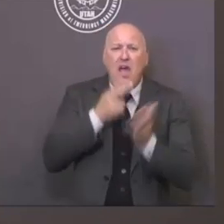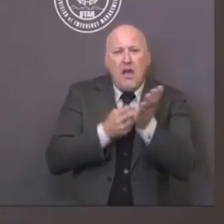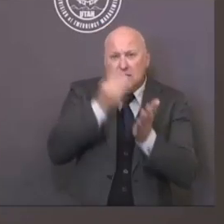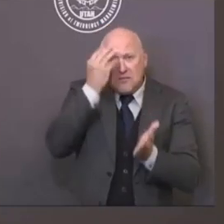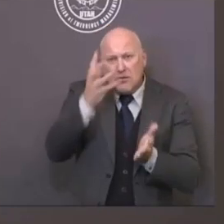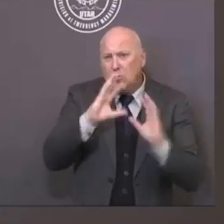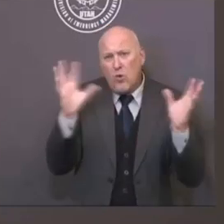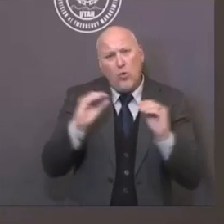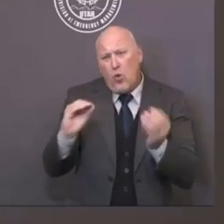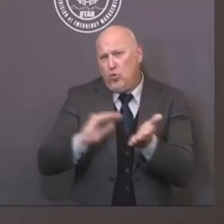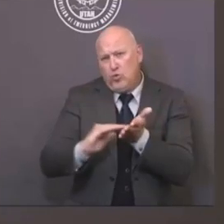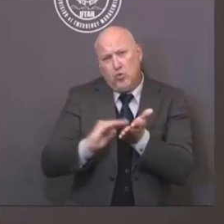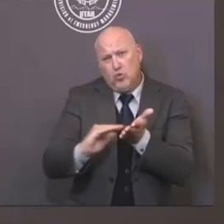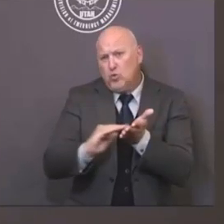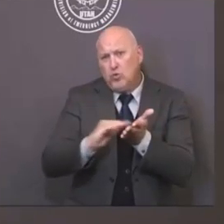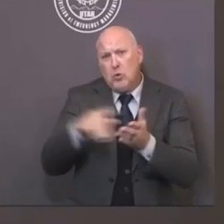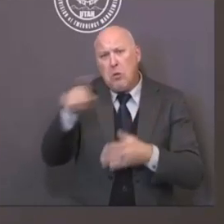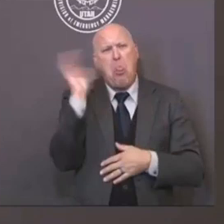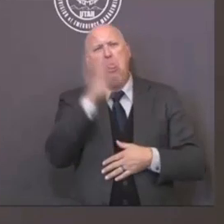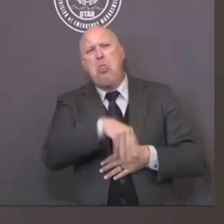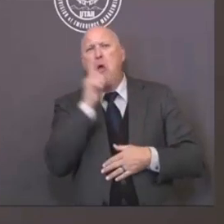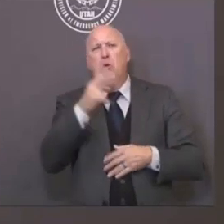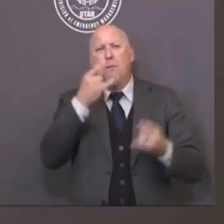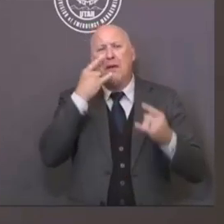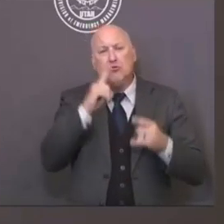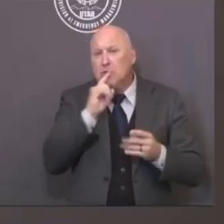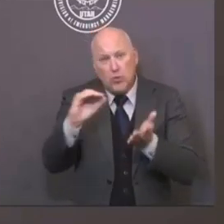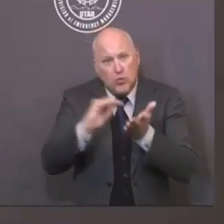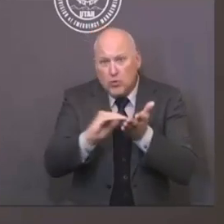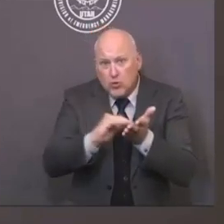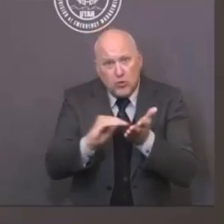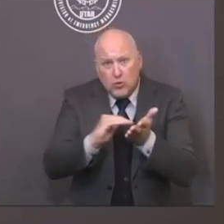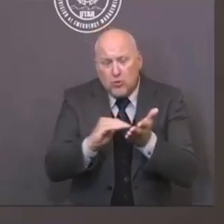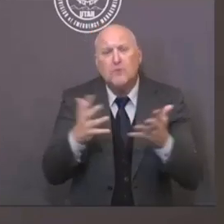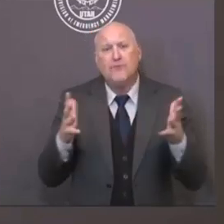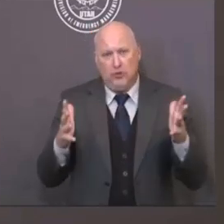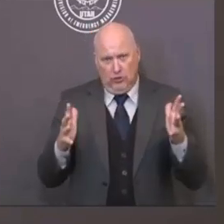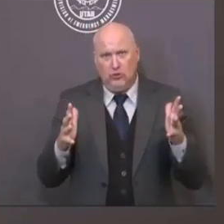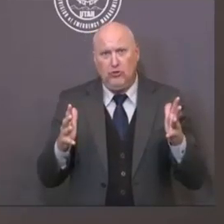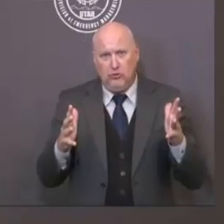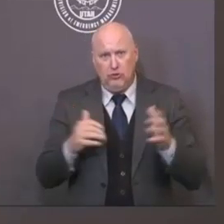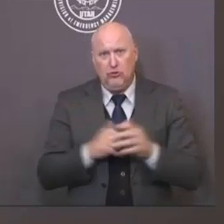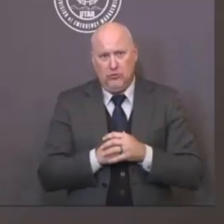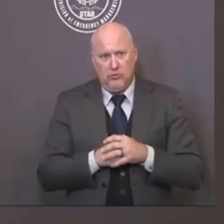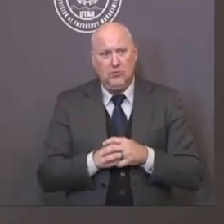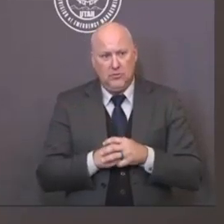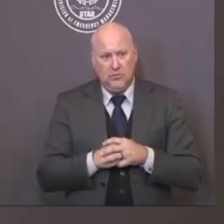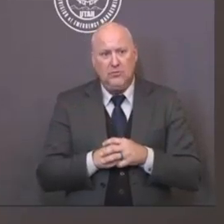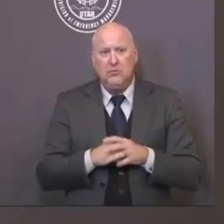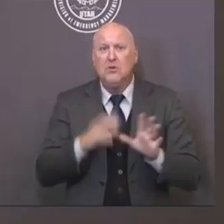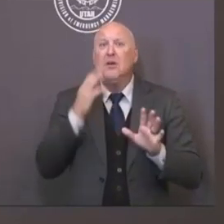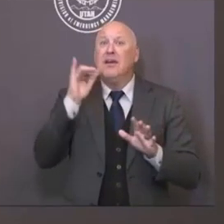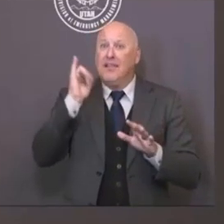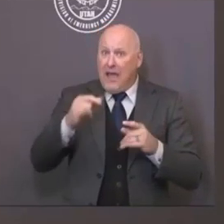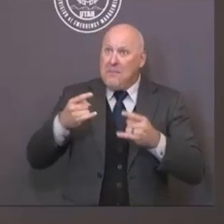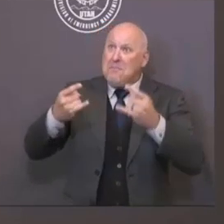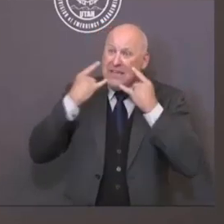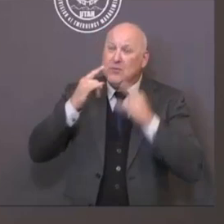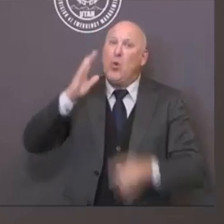help protect against the spreading of the coronavirus. The quickest way I'll just